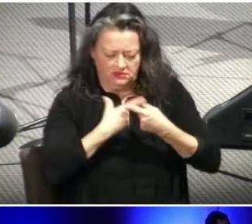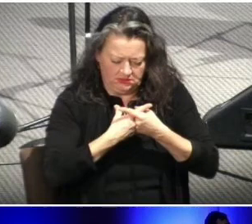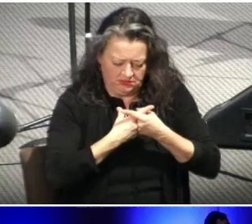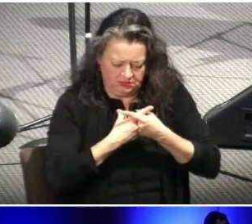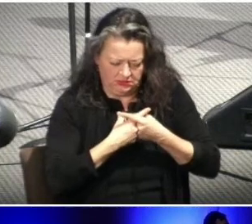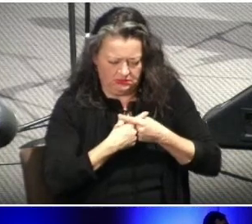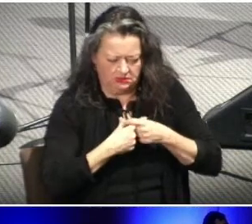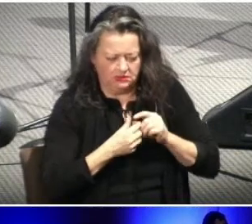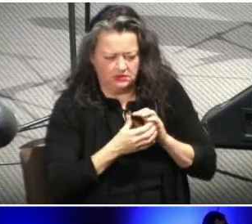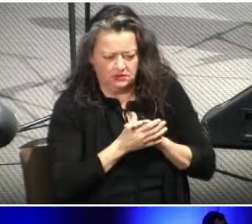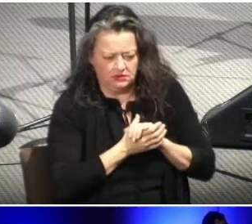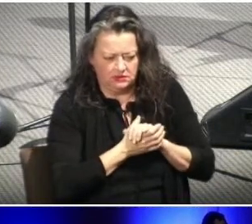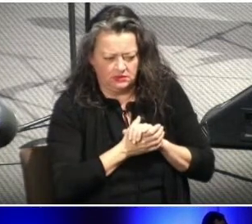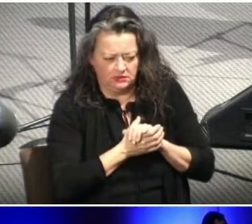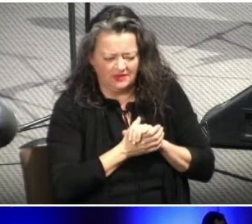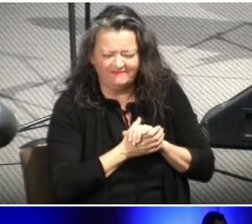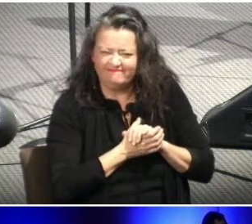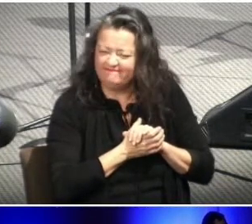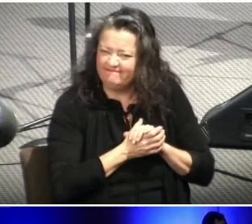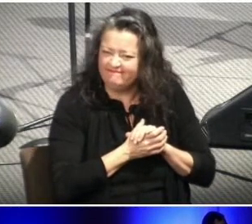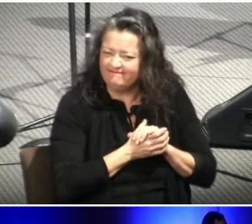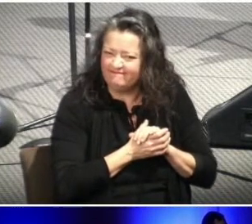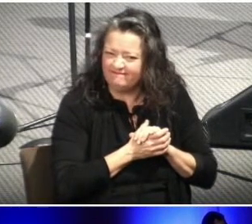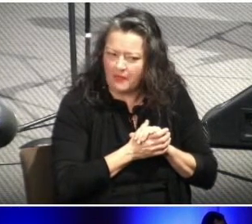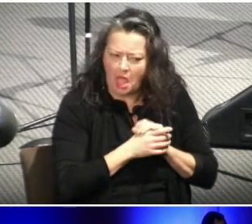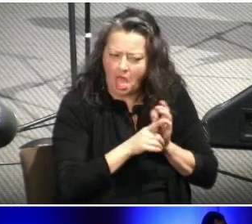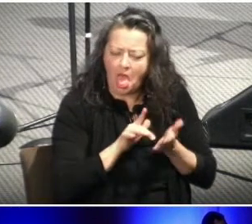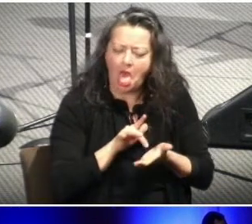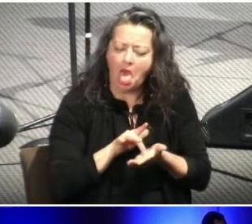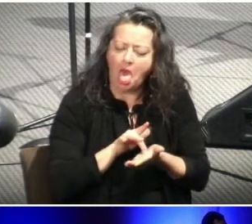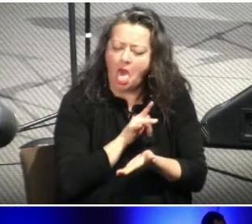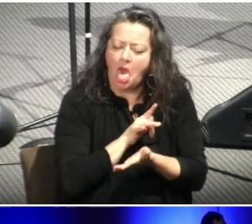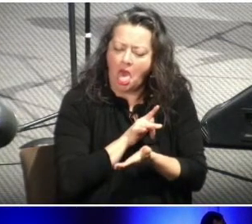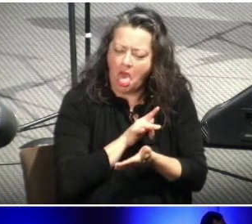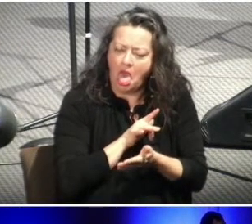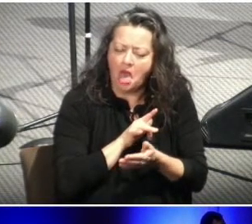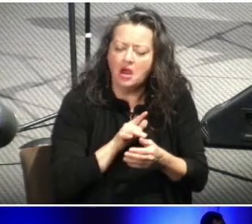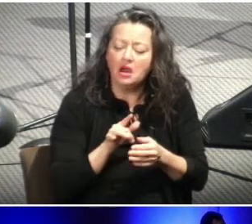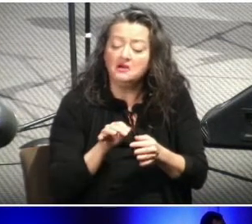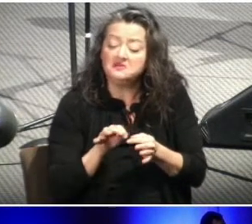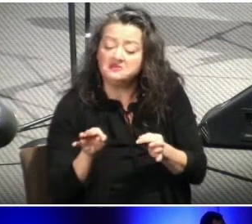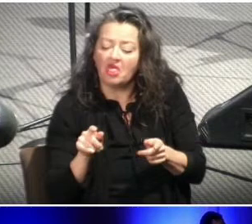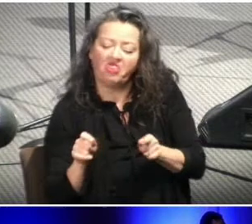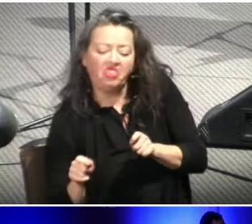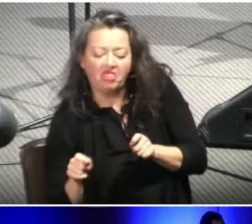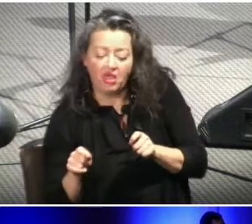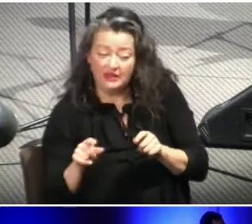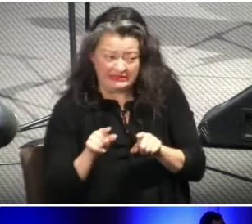When he tries to use your word and just as he did with Eve tries to twist things,